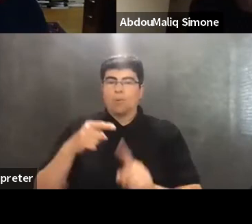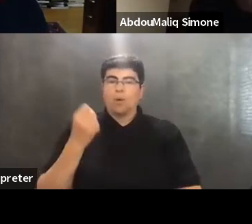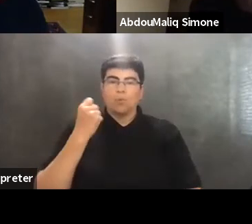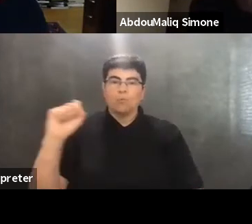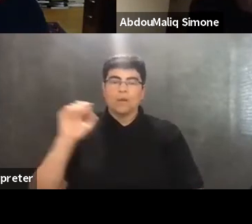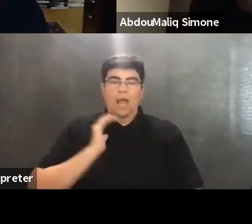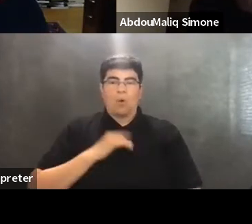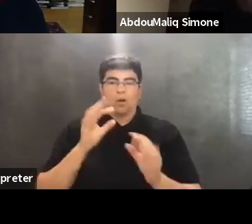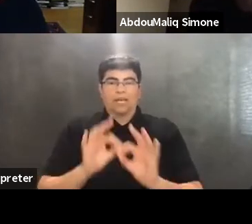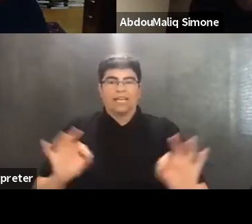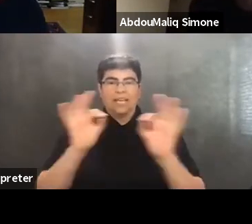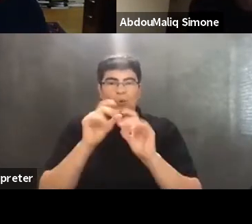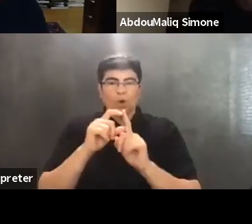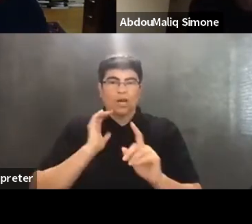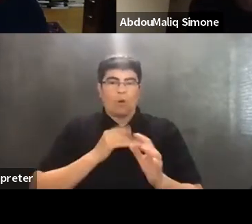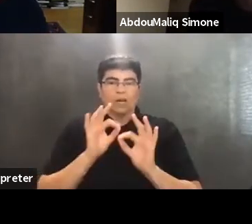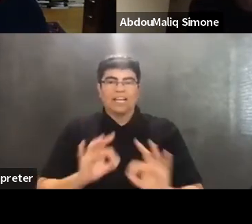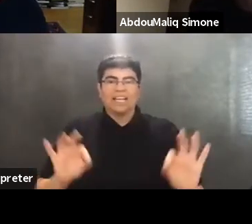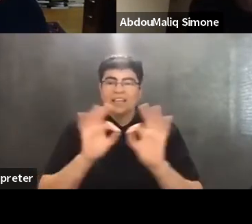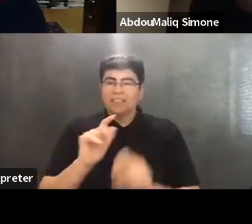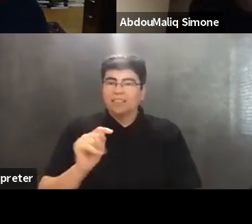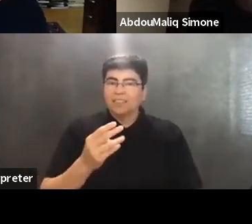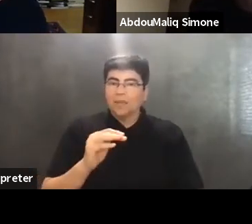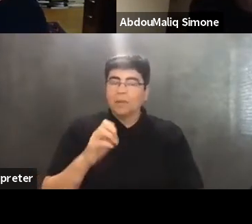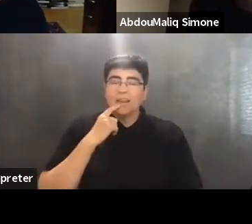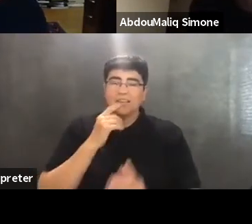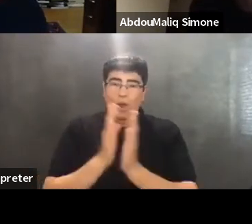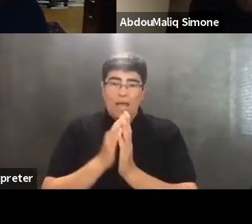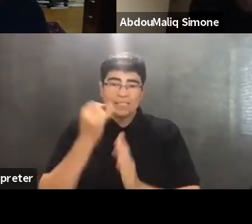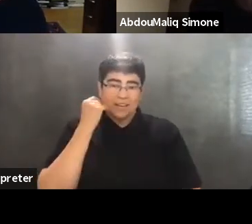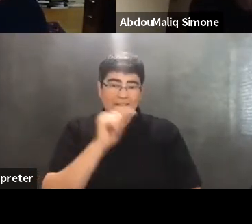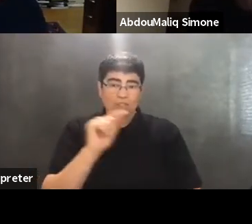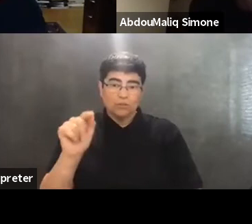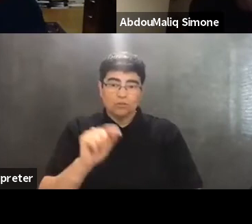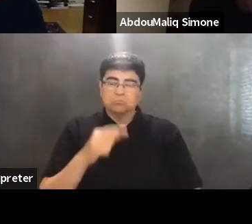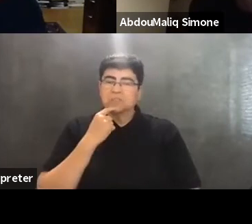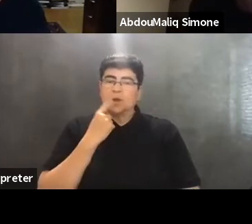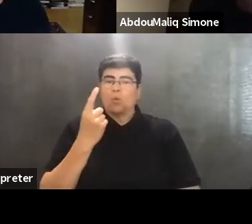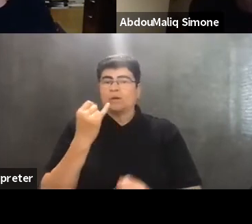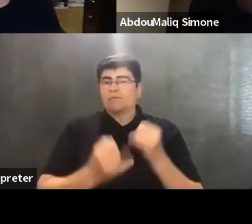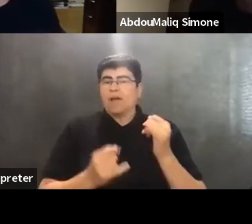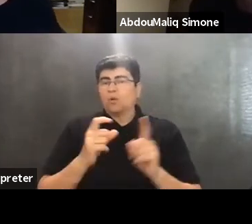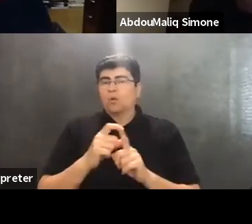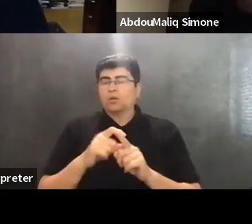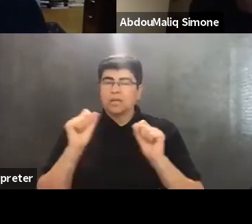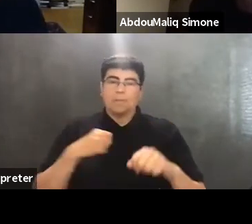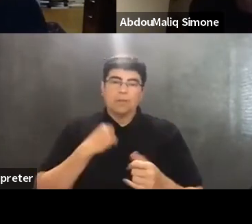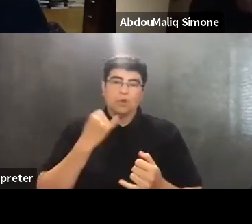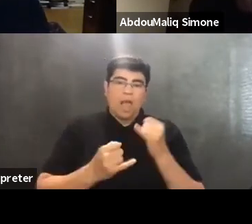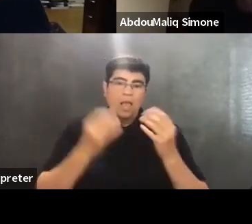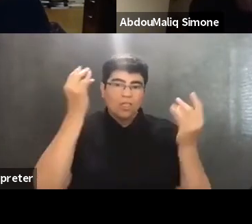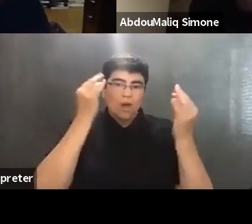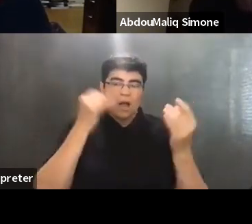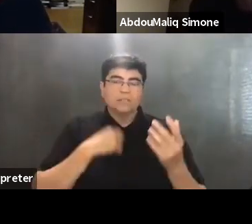our keyword, our key theme, and to ask if each of you might want to just say a final word. It can be your last thought. It can be